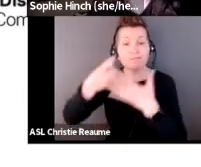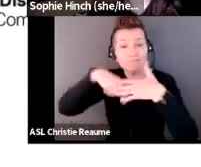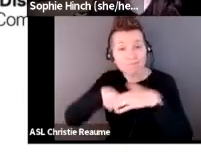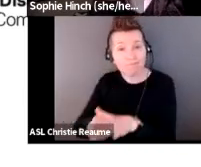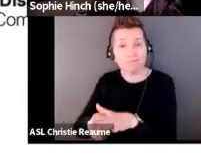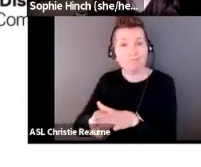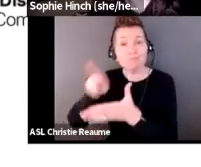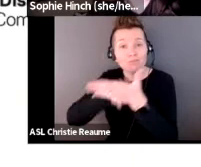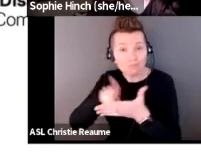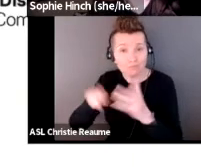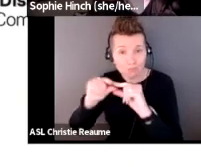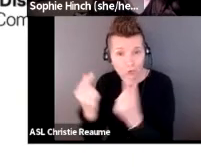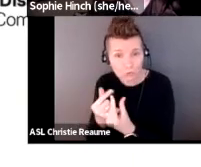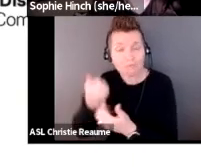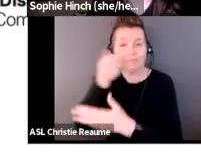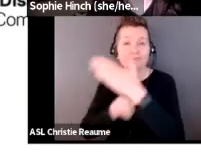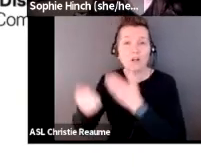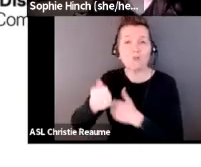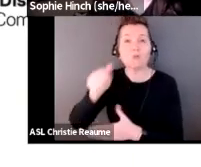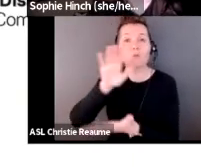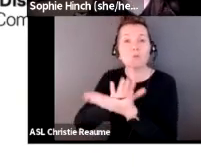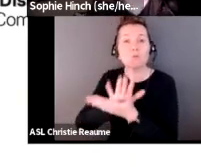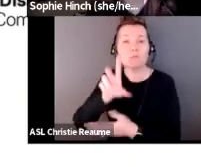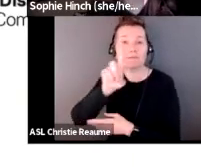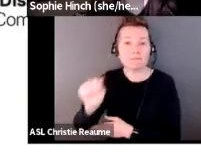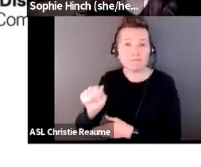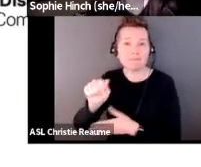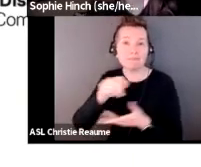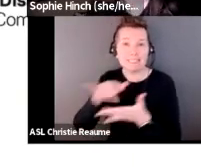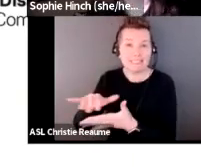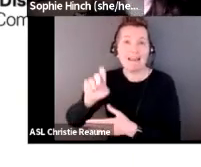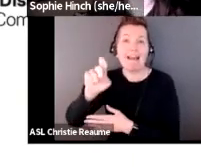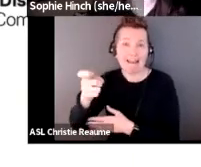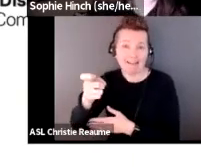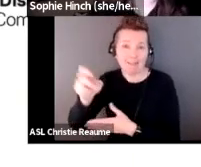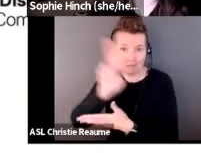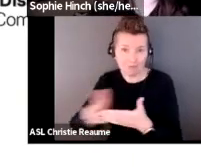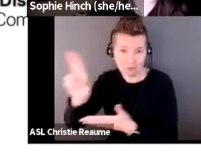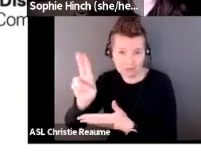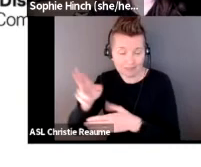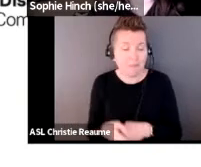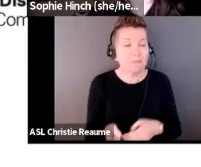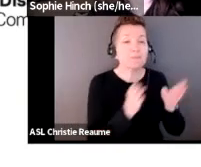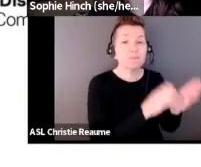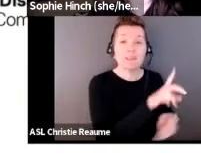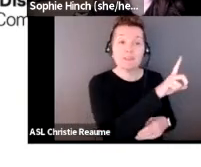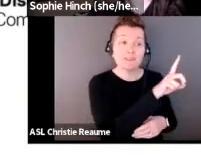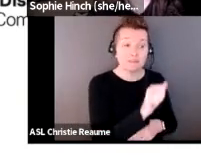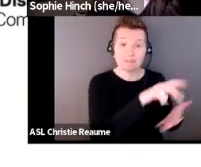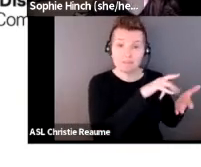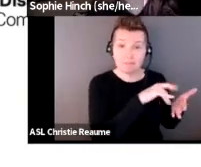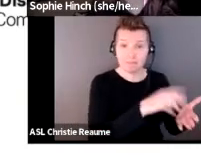Group at the School of Disability Studies at Aix University, and the Disability Studies Program